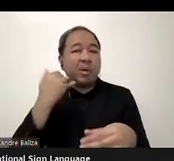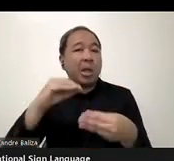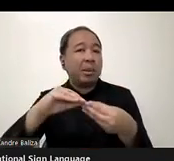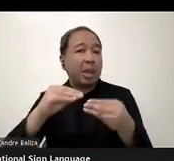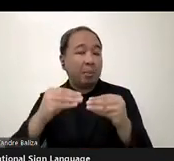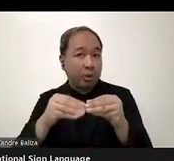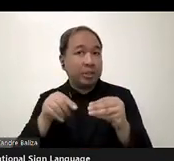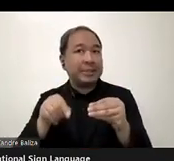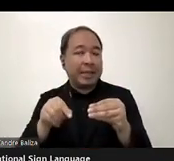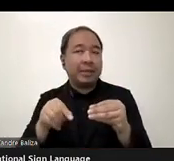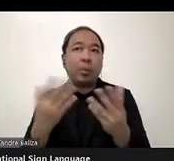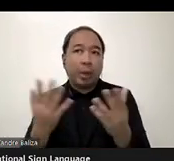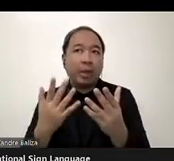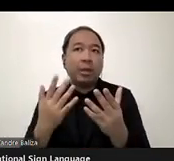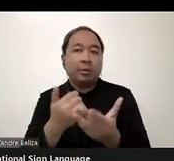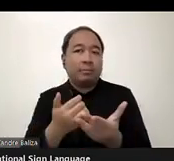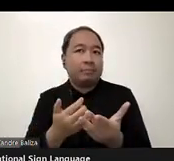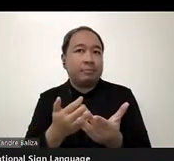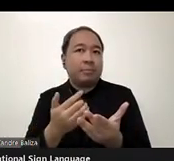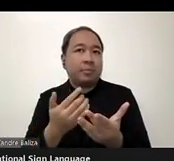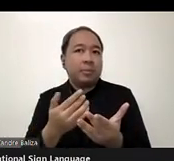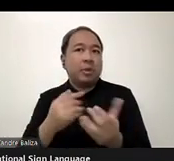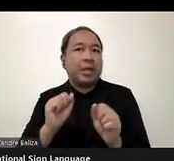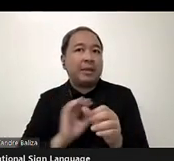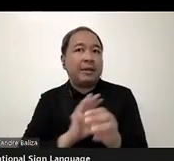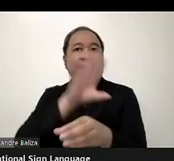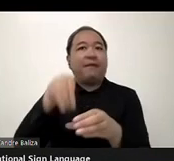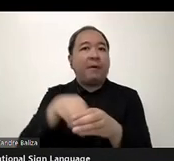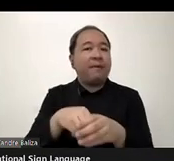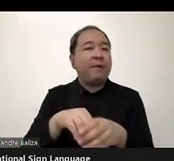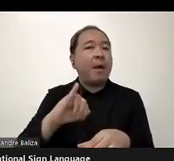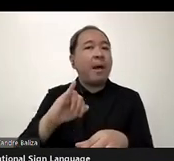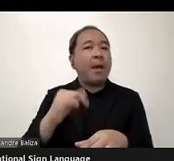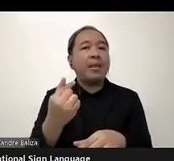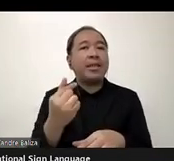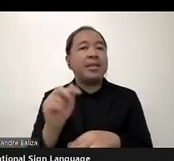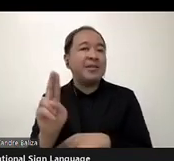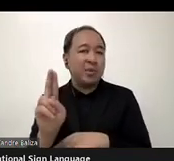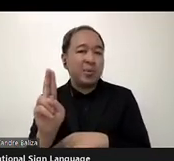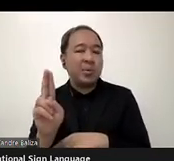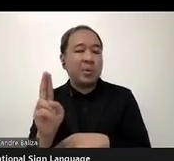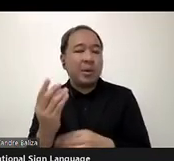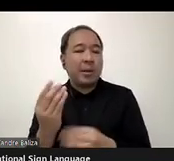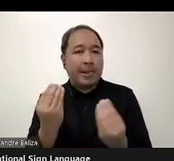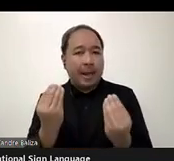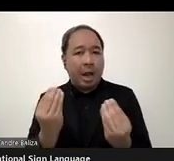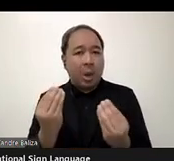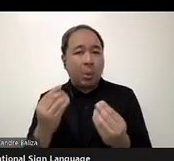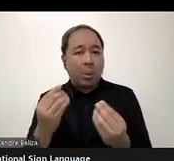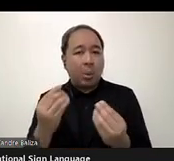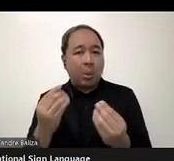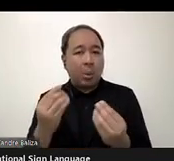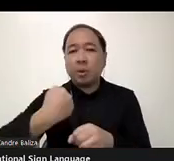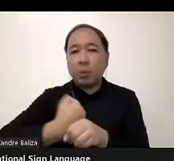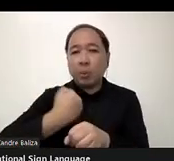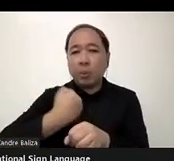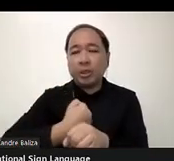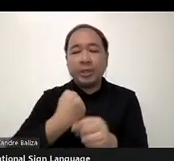that will be a very good, uh, collaboration point. Um, how to work on integrating